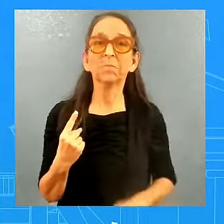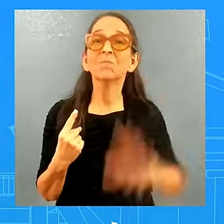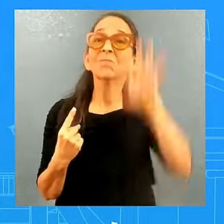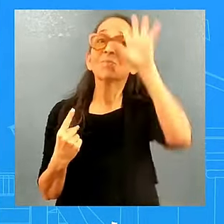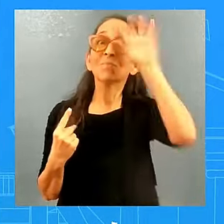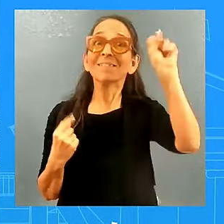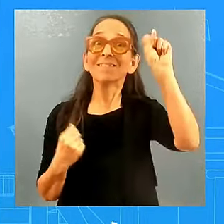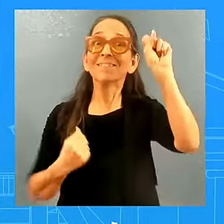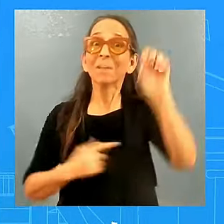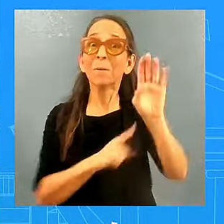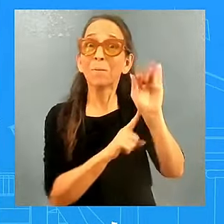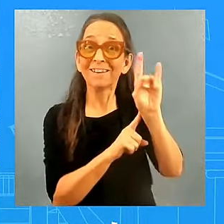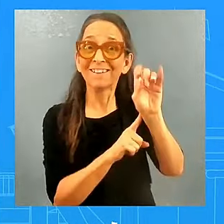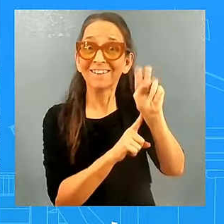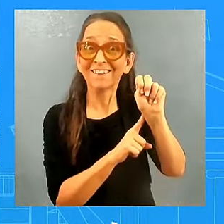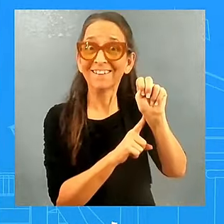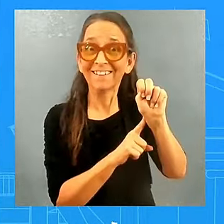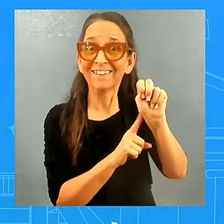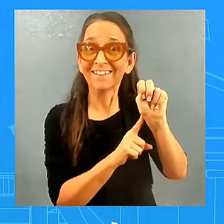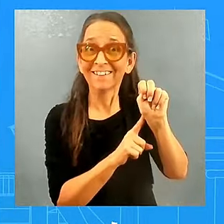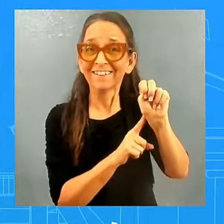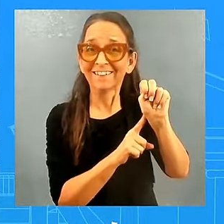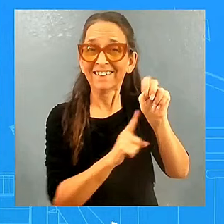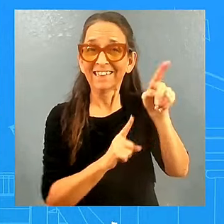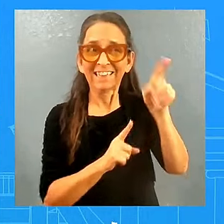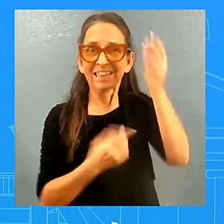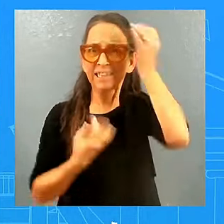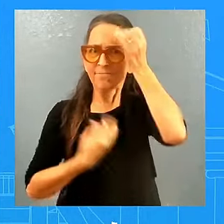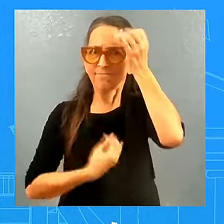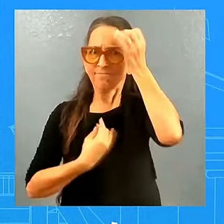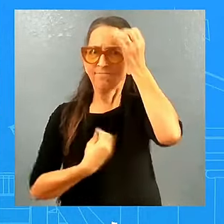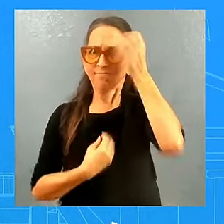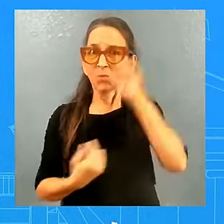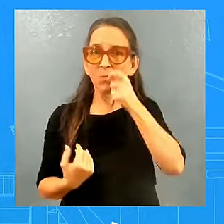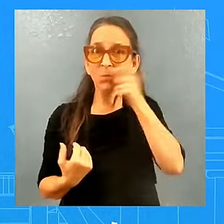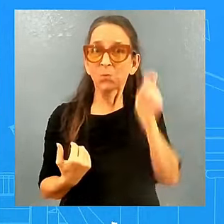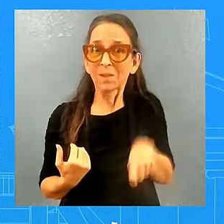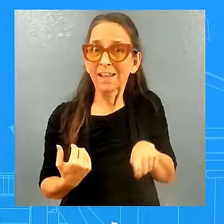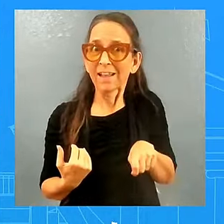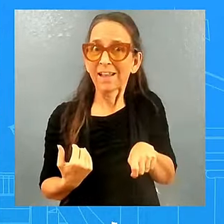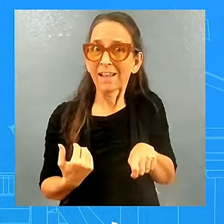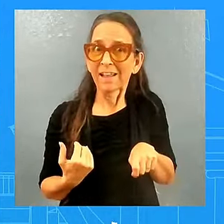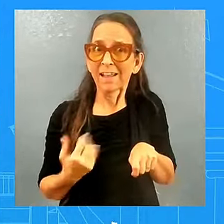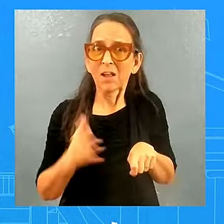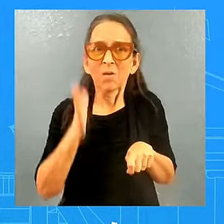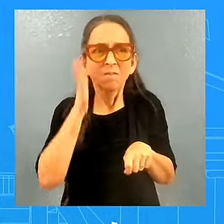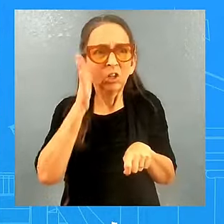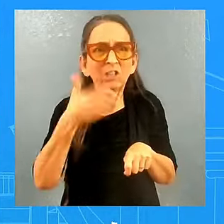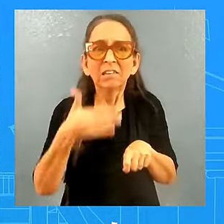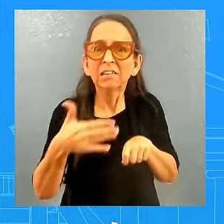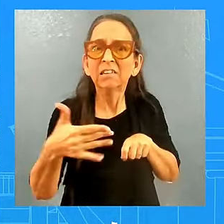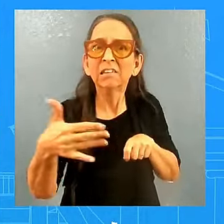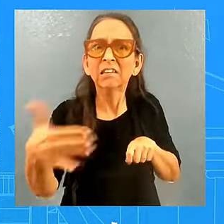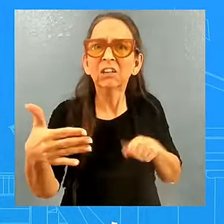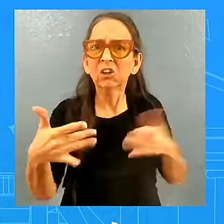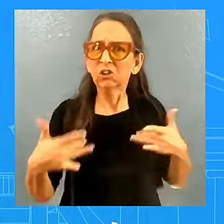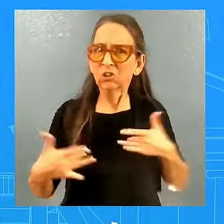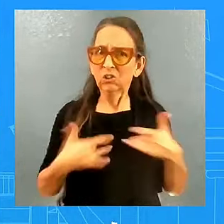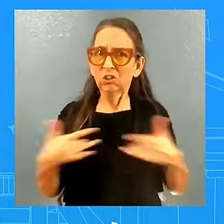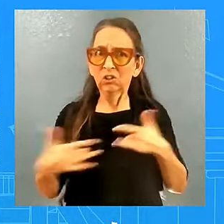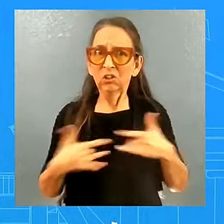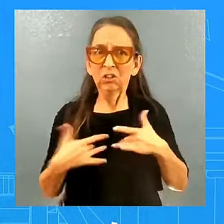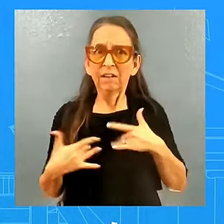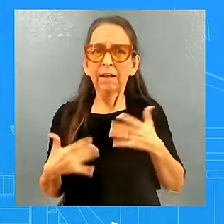Ukraine's future after Donald Trump's victory, given that he's, you know, talks about cutting aid, about pushing through a peace deal?